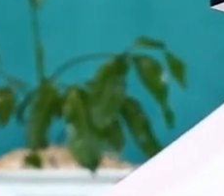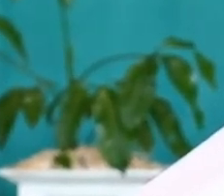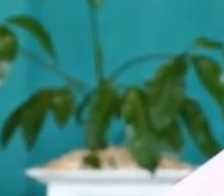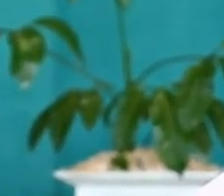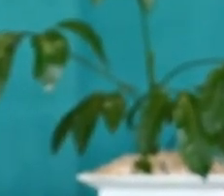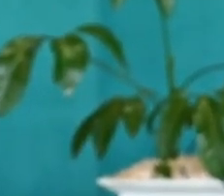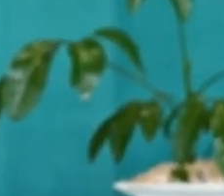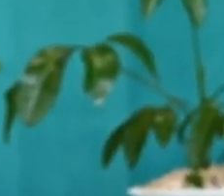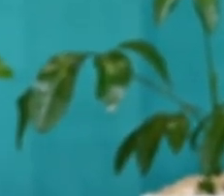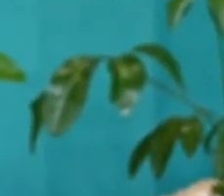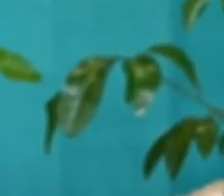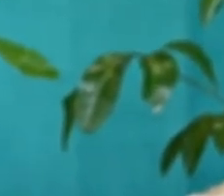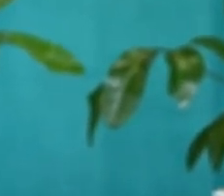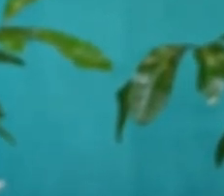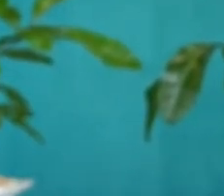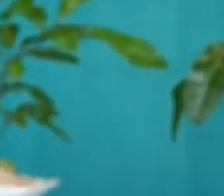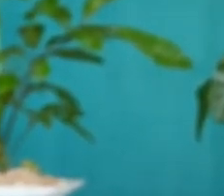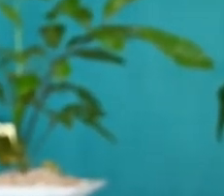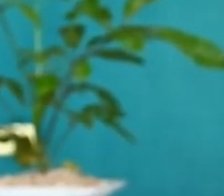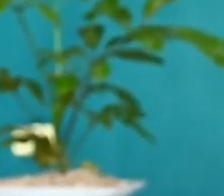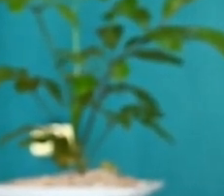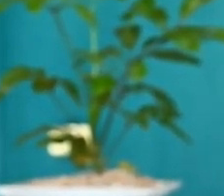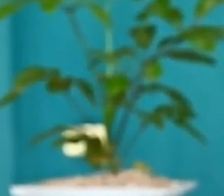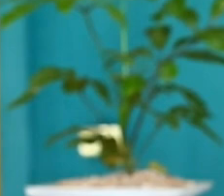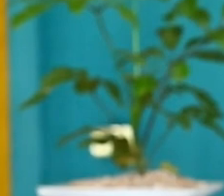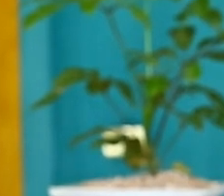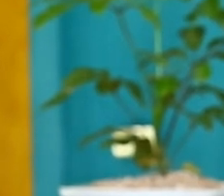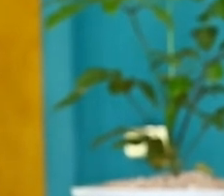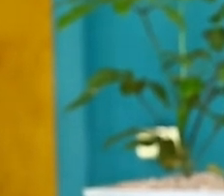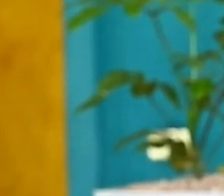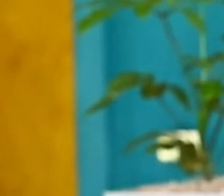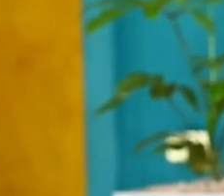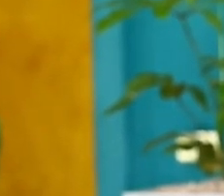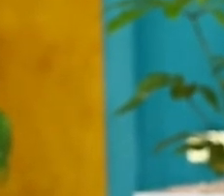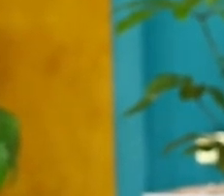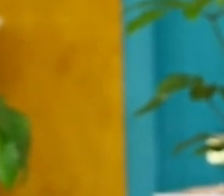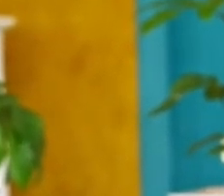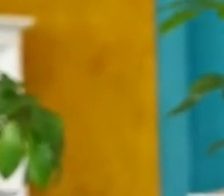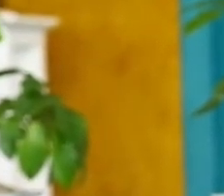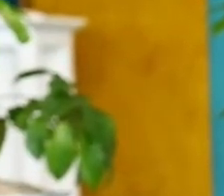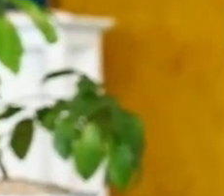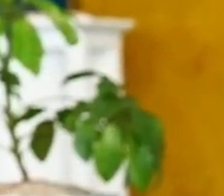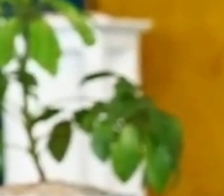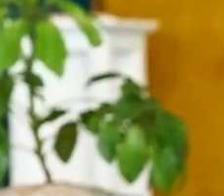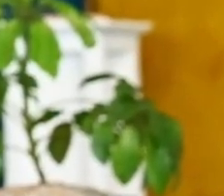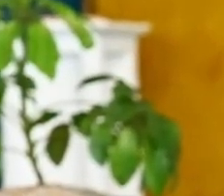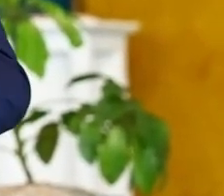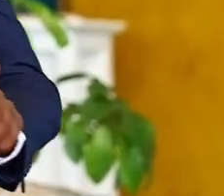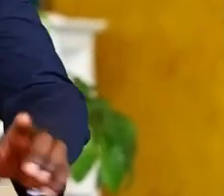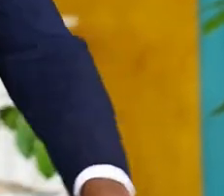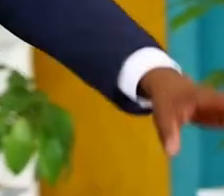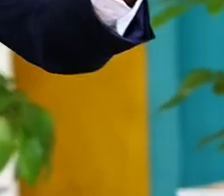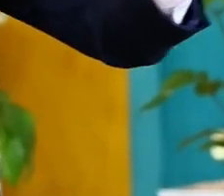a deal. After this, I'm going to receive, I meant some connections, I meant some phone, because I know there